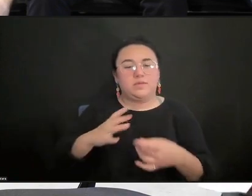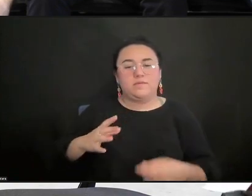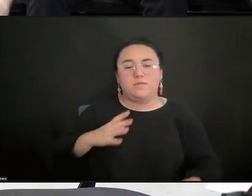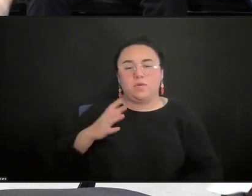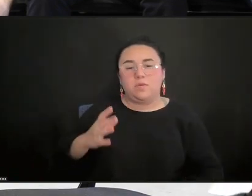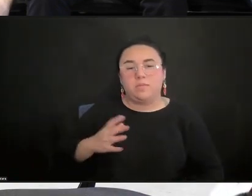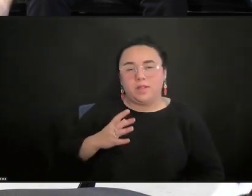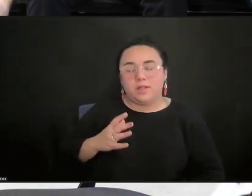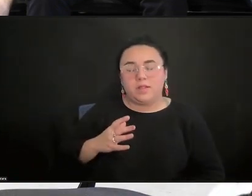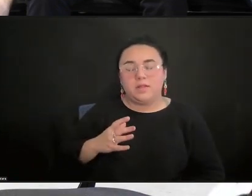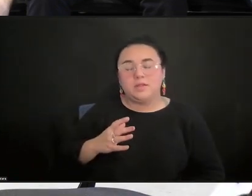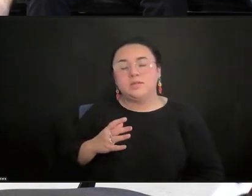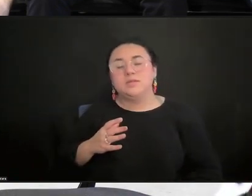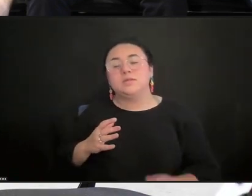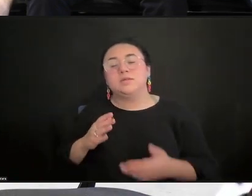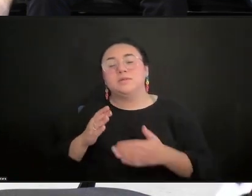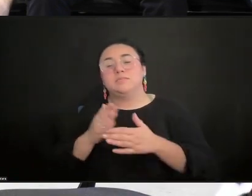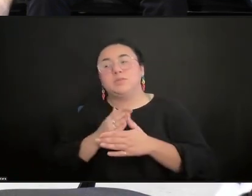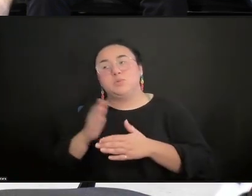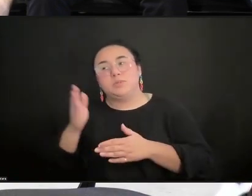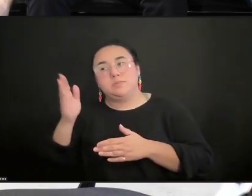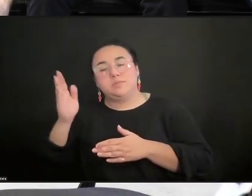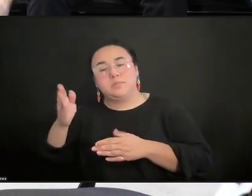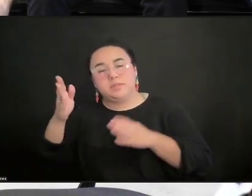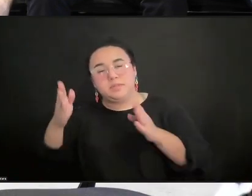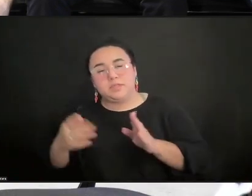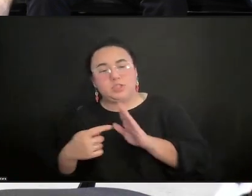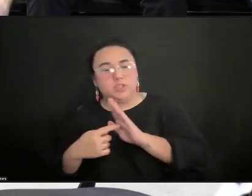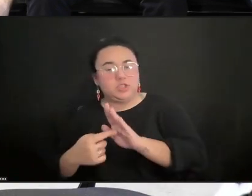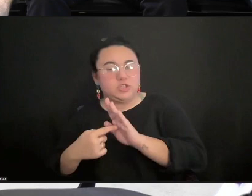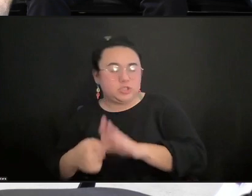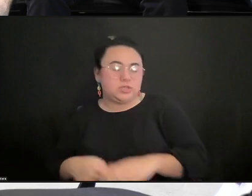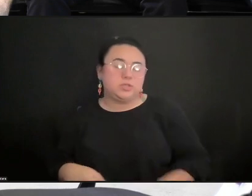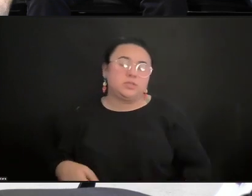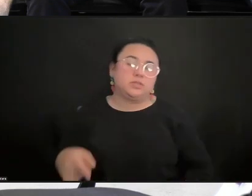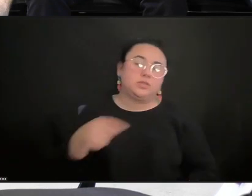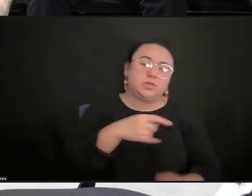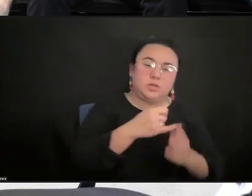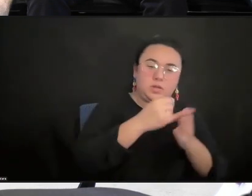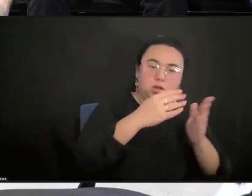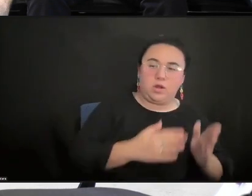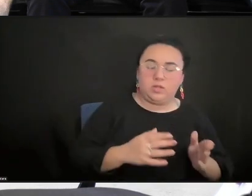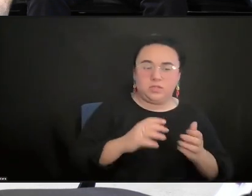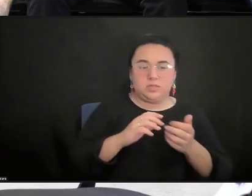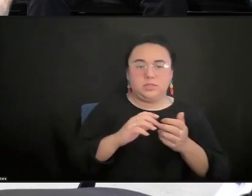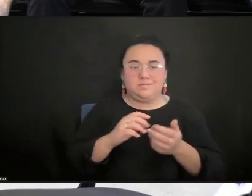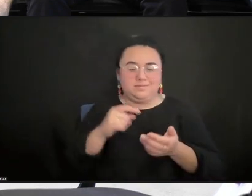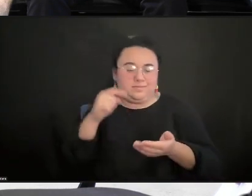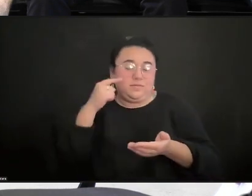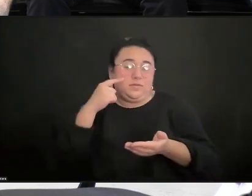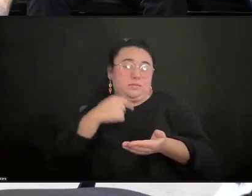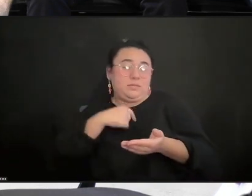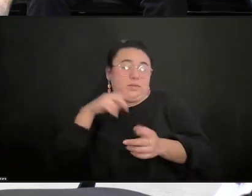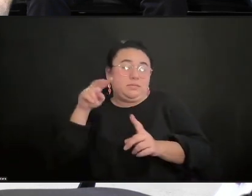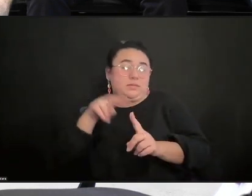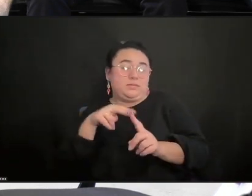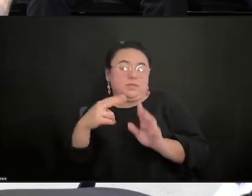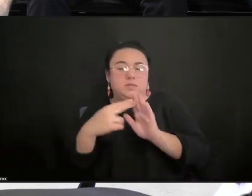artists. Which comes down, from my point of view, often to contracts. And I want to say